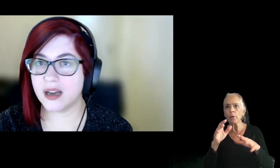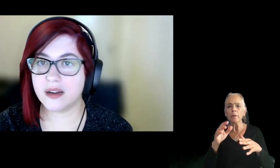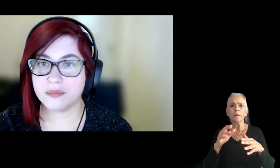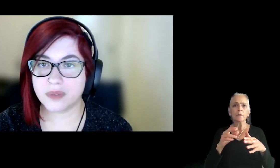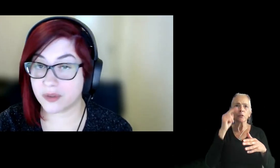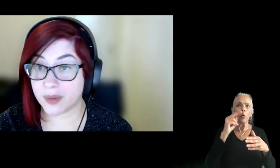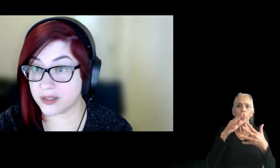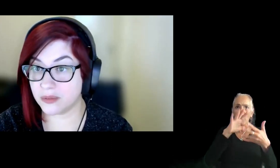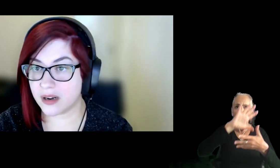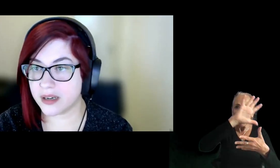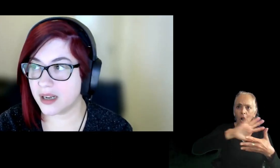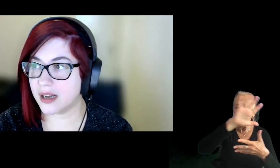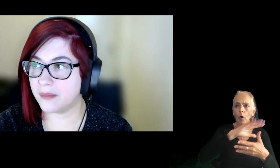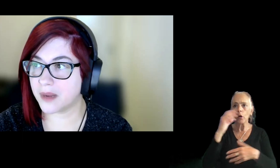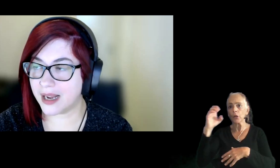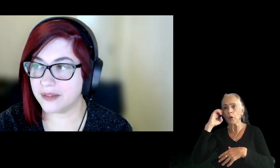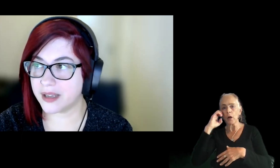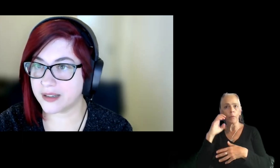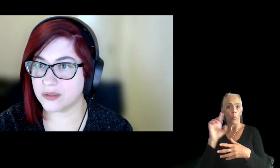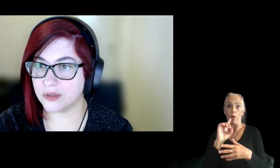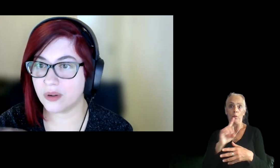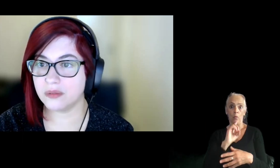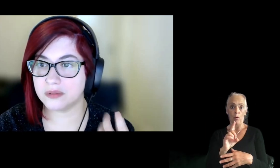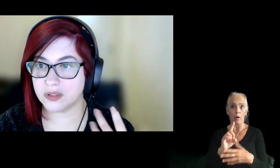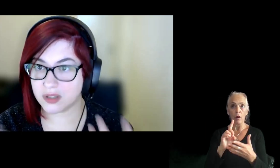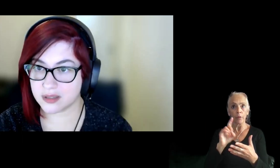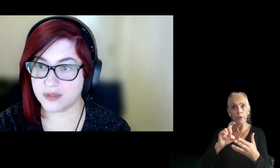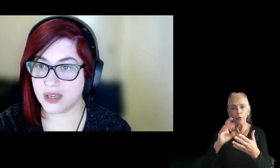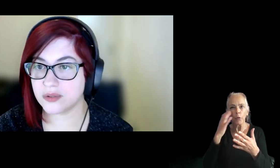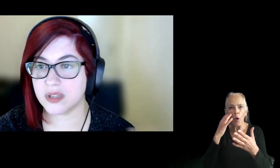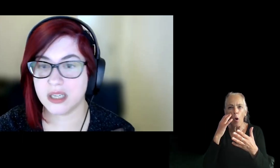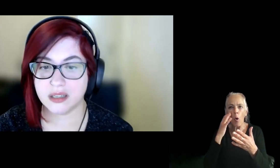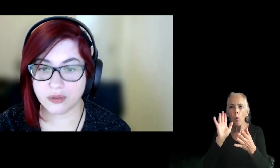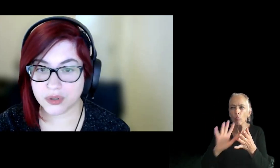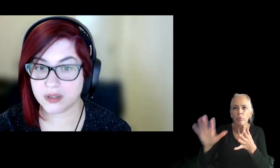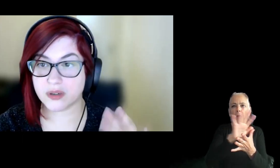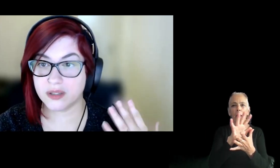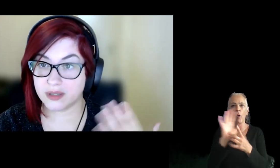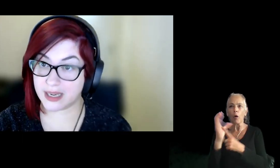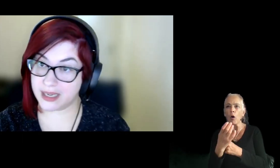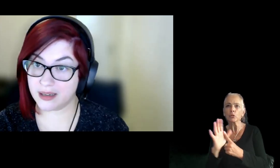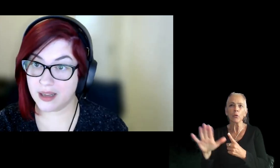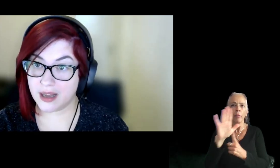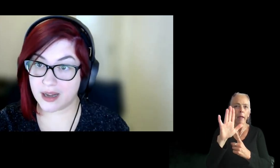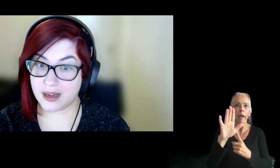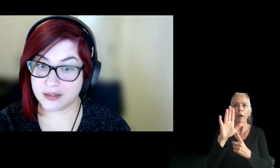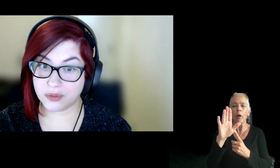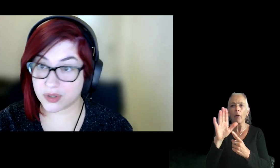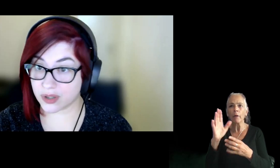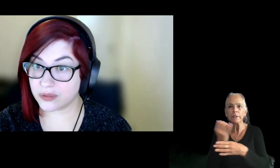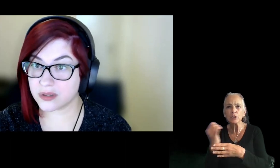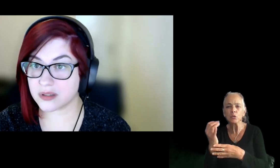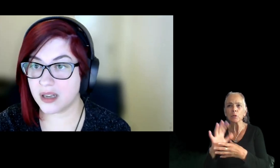like, whatever place you are, um, kind of get to know the gist of industry, the culture, try to get in, uh,